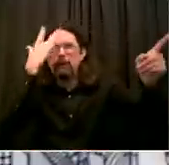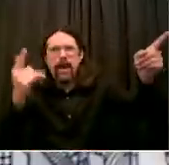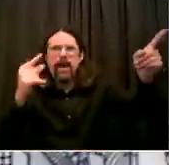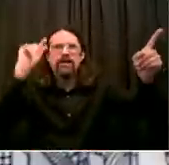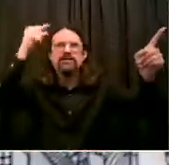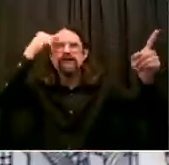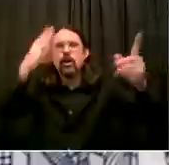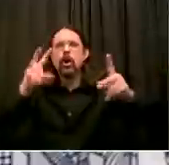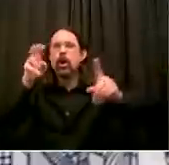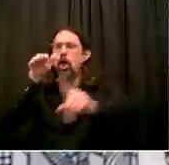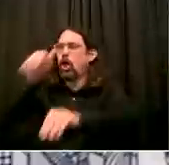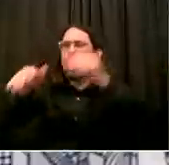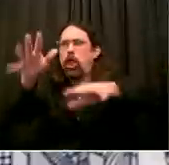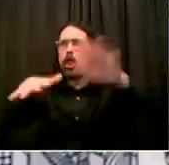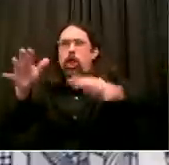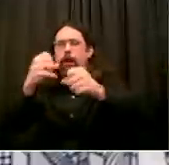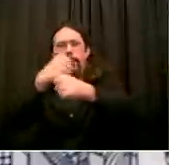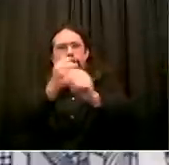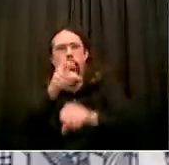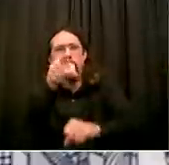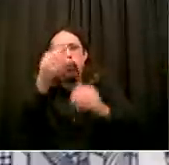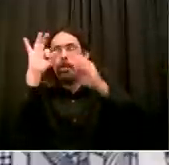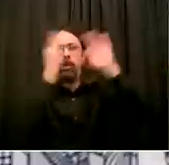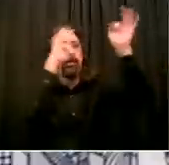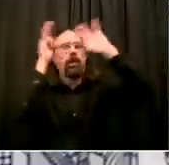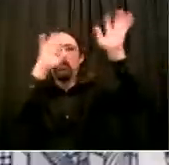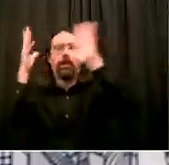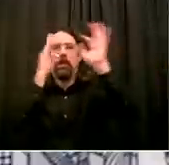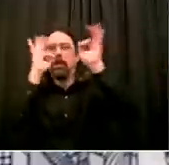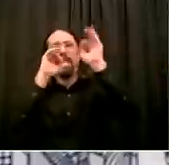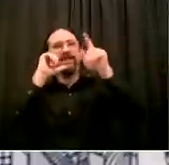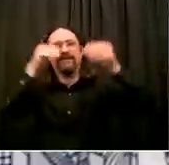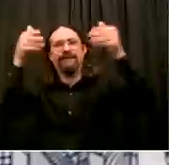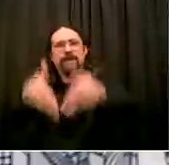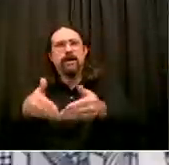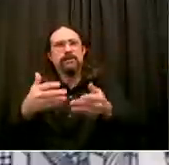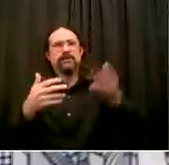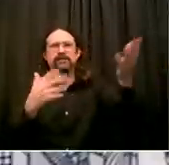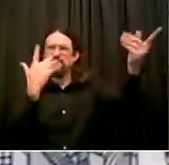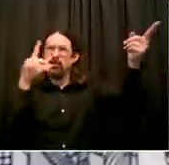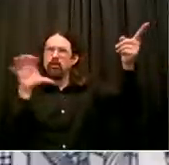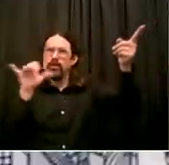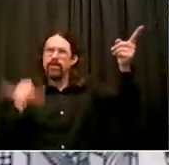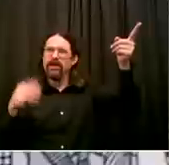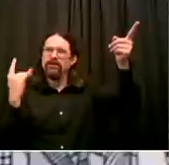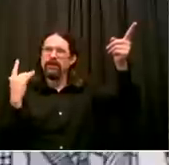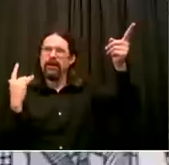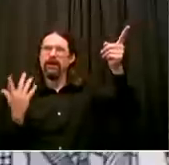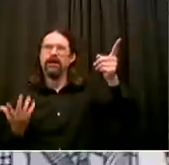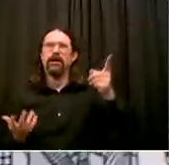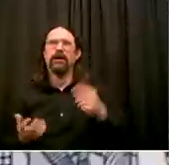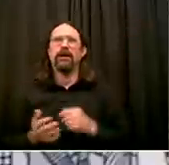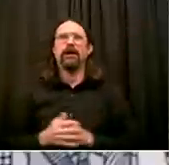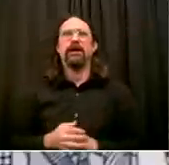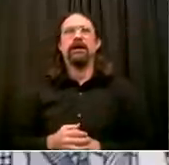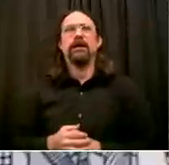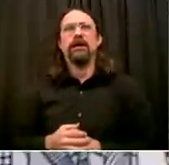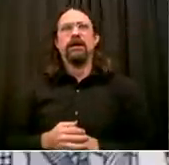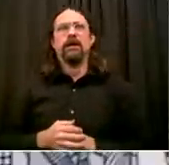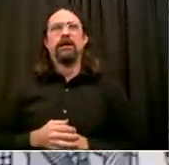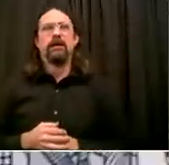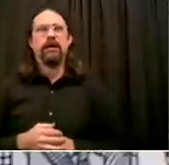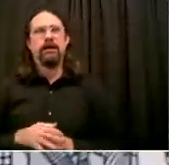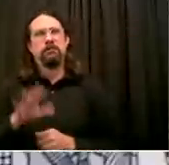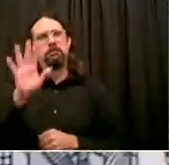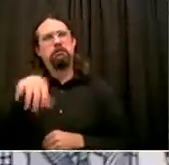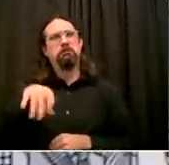focus on what's happening in our neighborhoods. And you know what? Focusing on the people. I found this a long time ago. Don't focus on politicians. Focus on